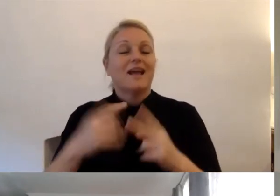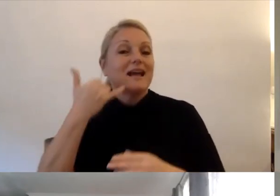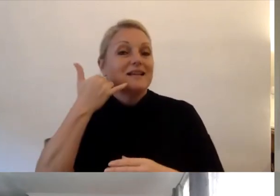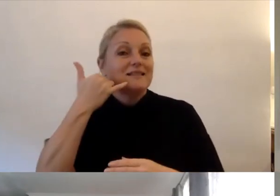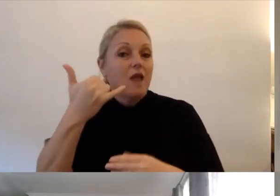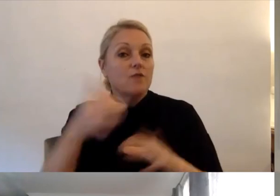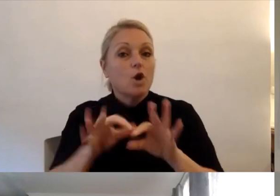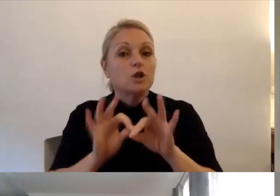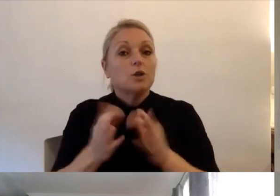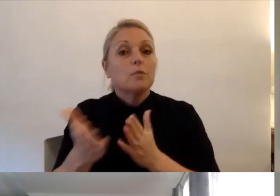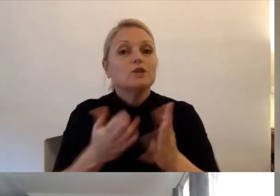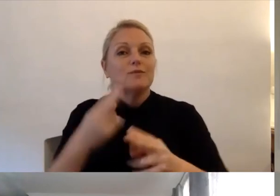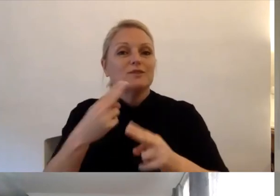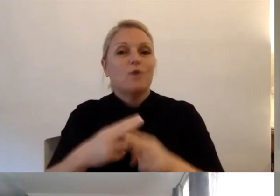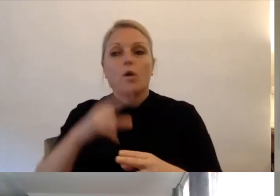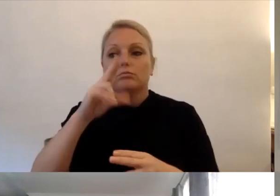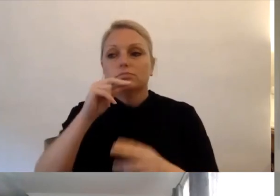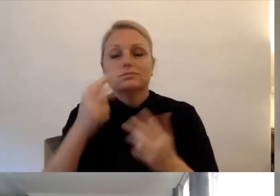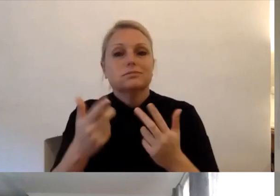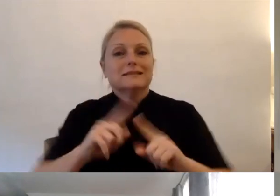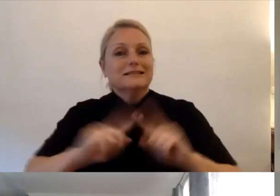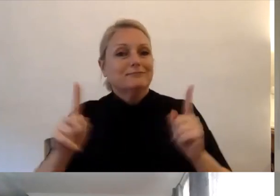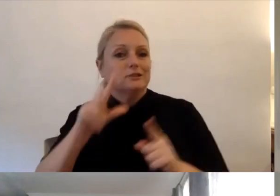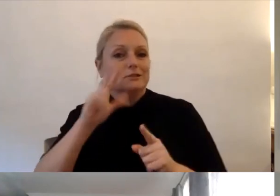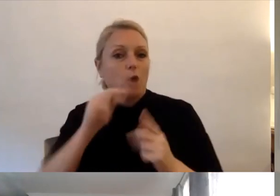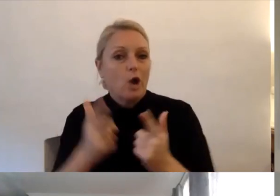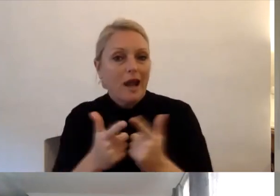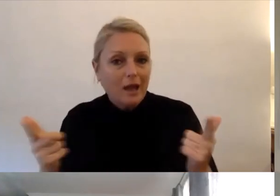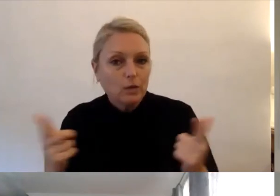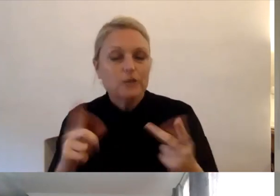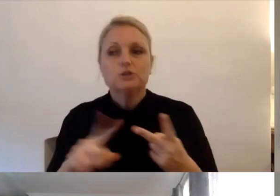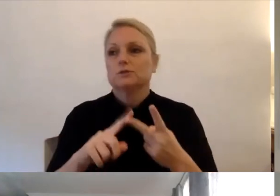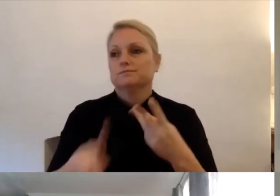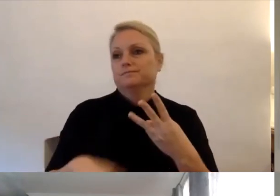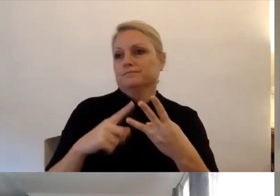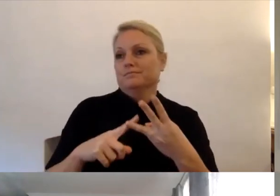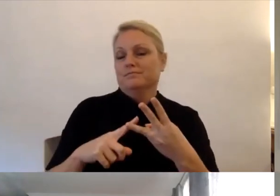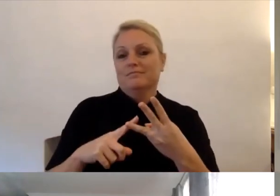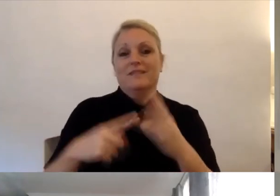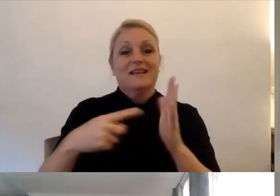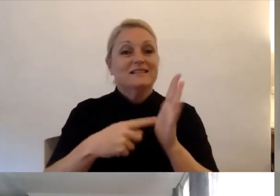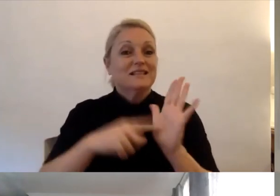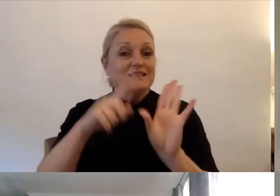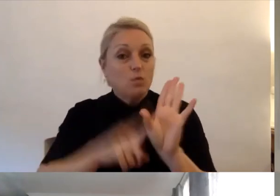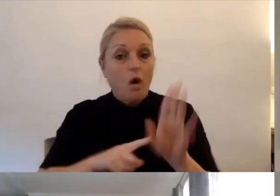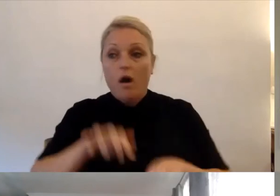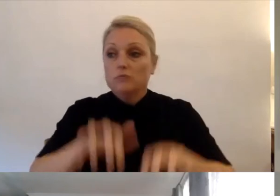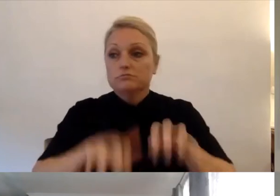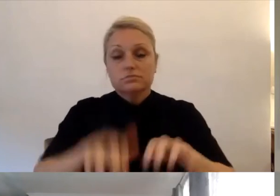people who speak other languages. And we also use TTY as a service too.